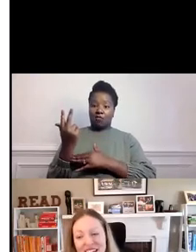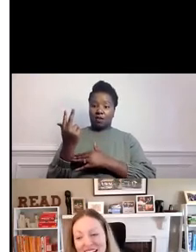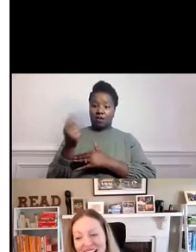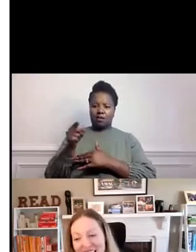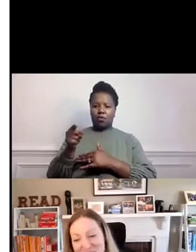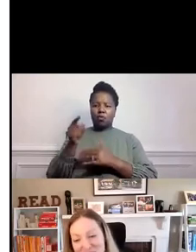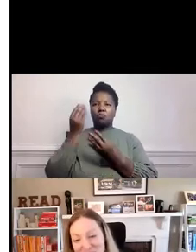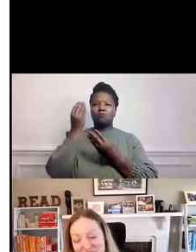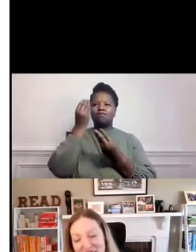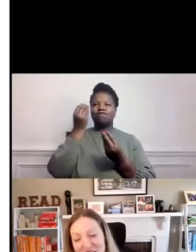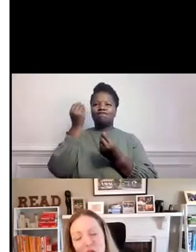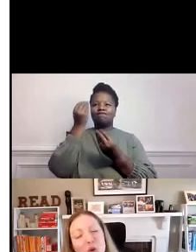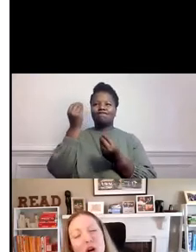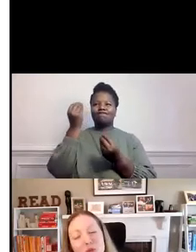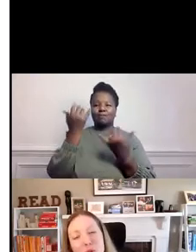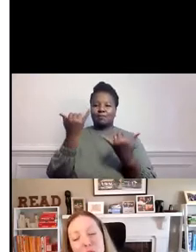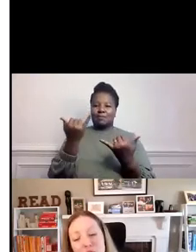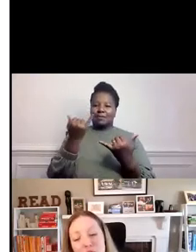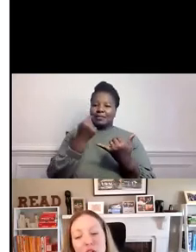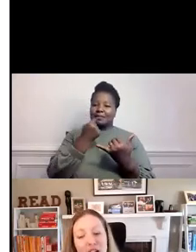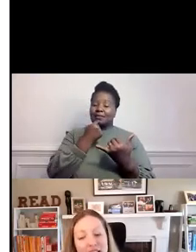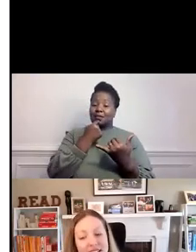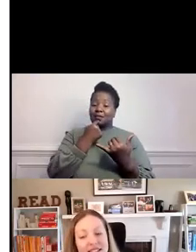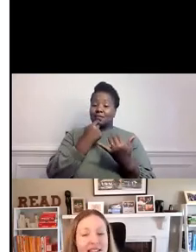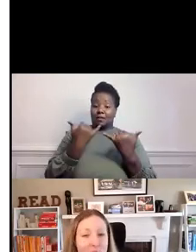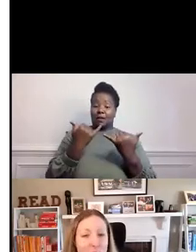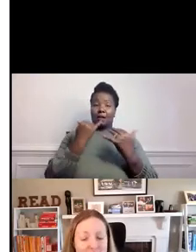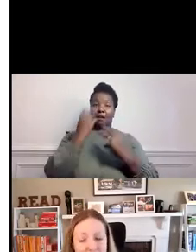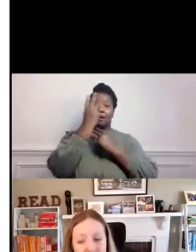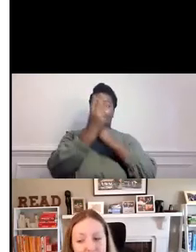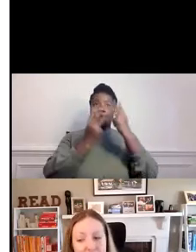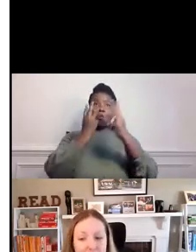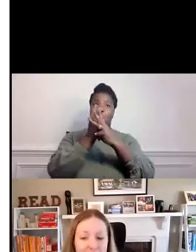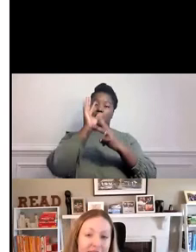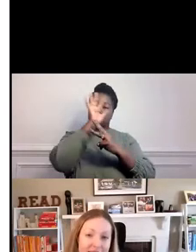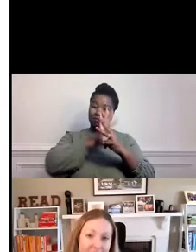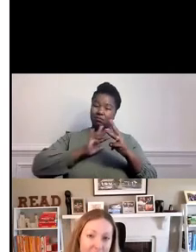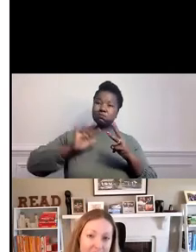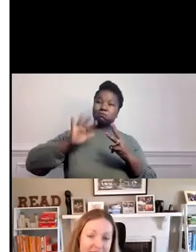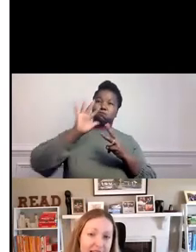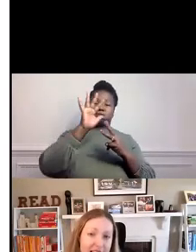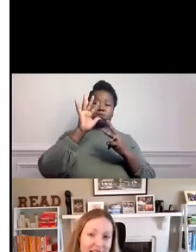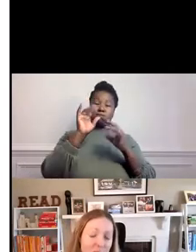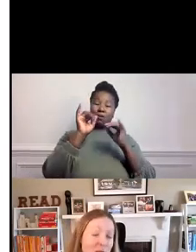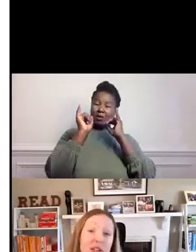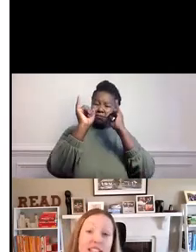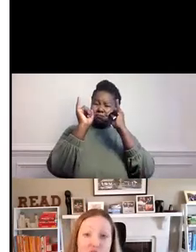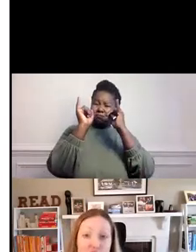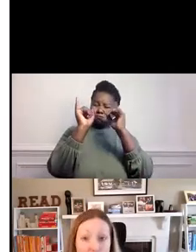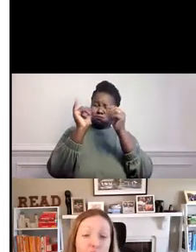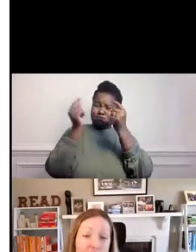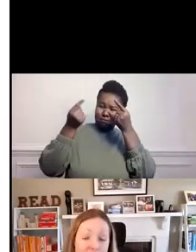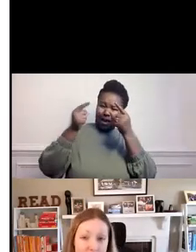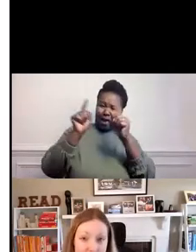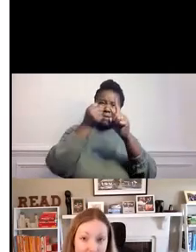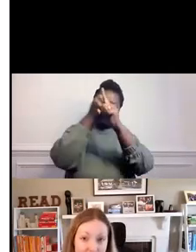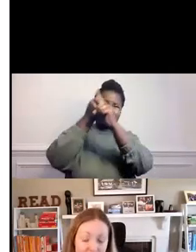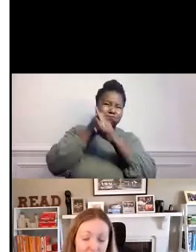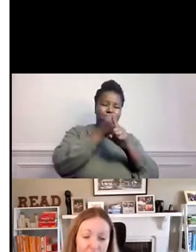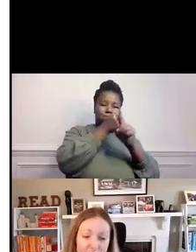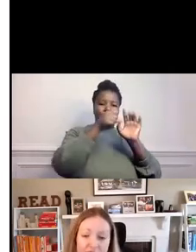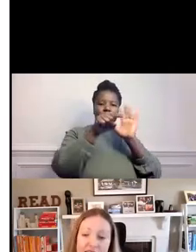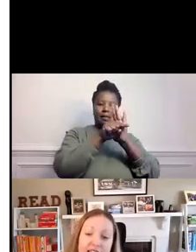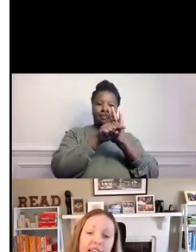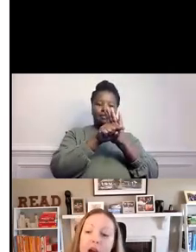this one. In a world where both the crisis is more severe than many expected, and we really struggle to come